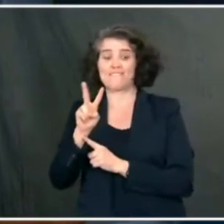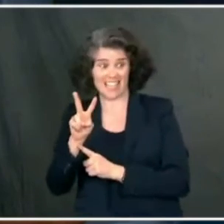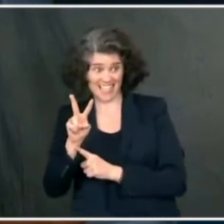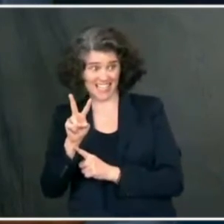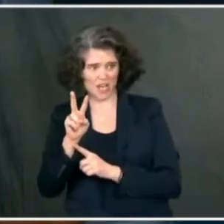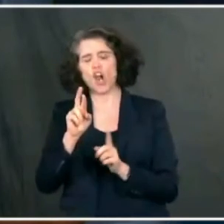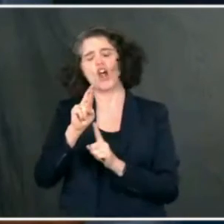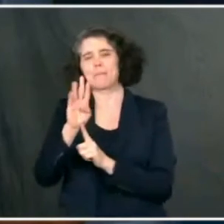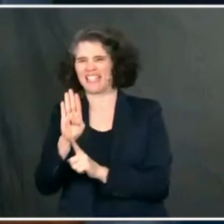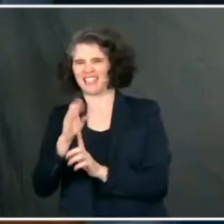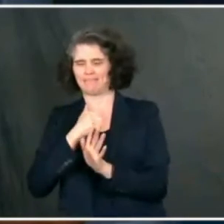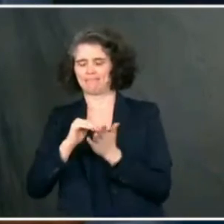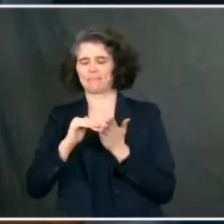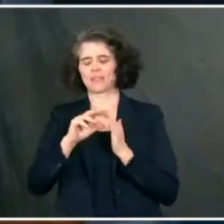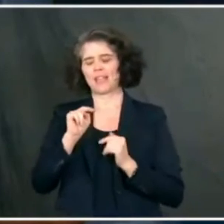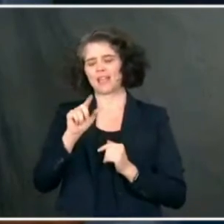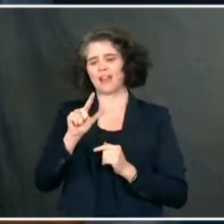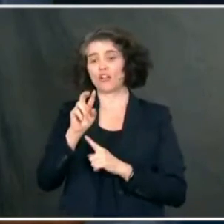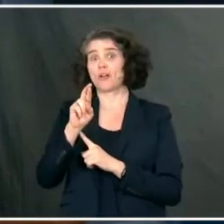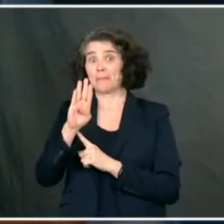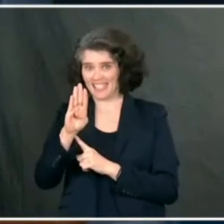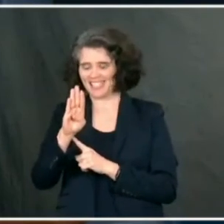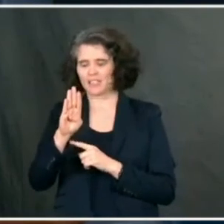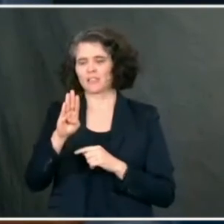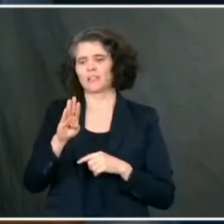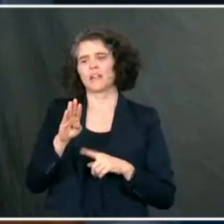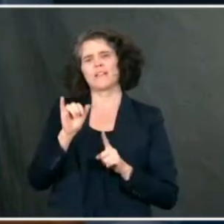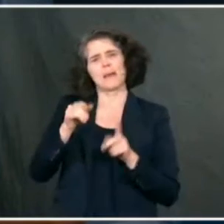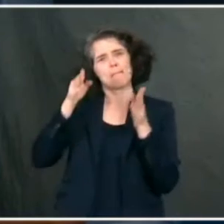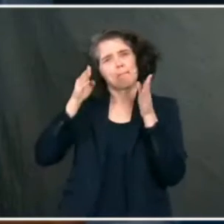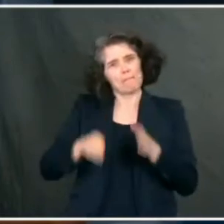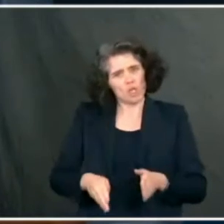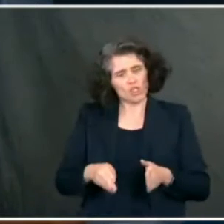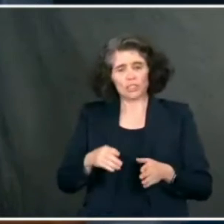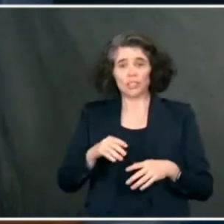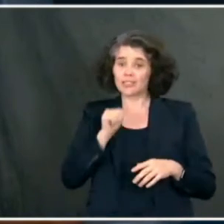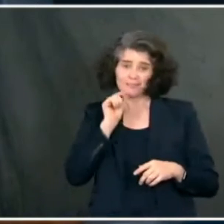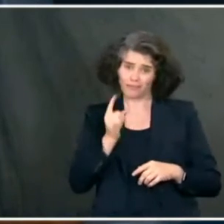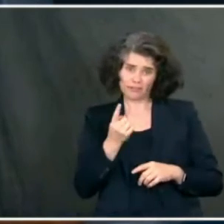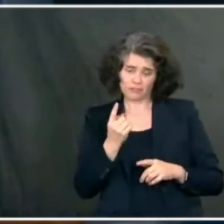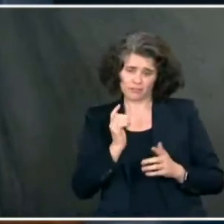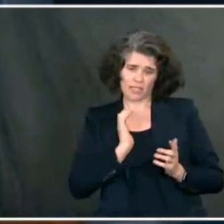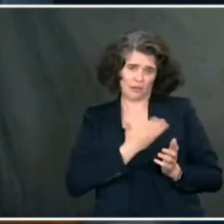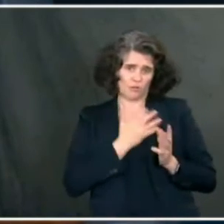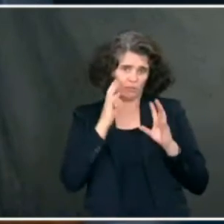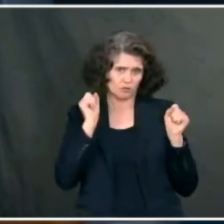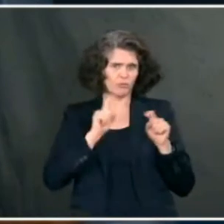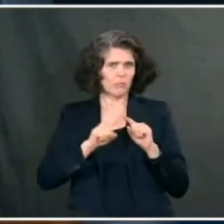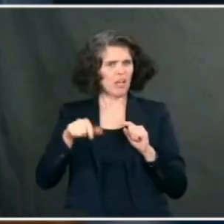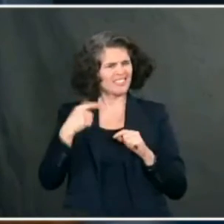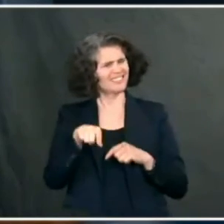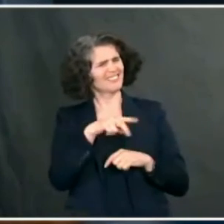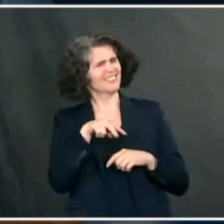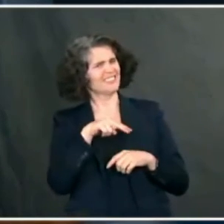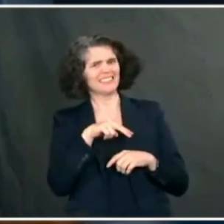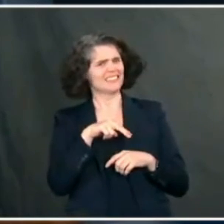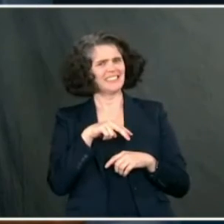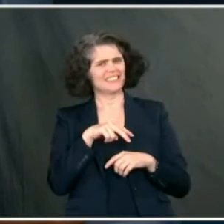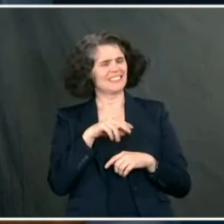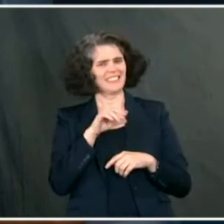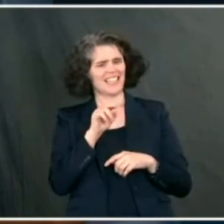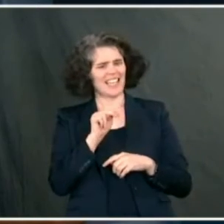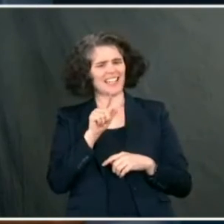carrying out the, you know, anyone would tell you, not just from our administration, the objectives of